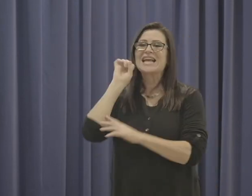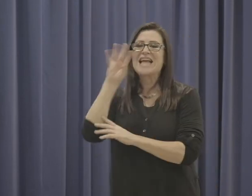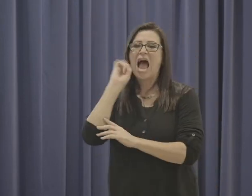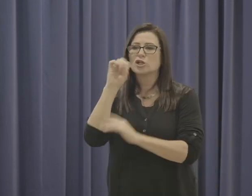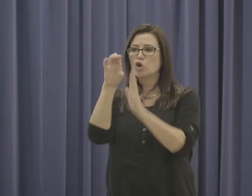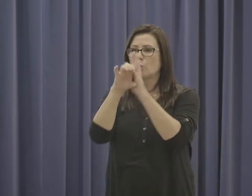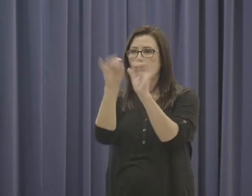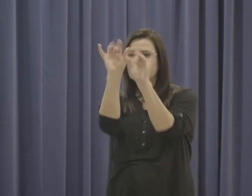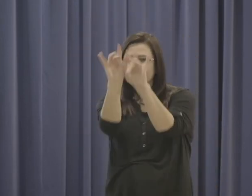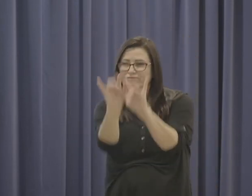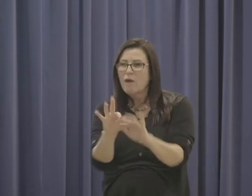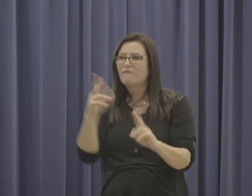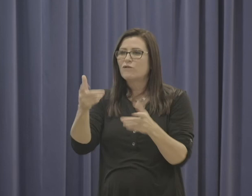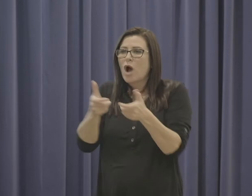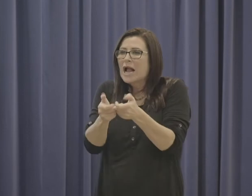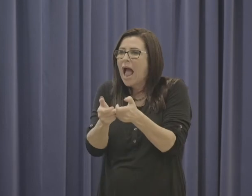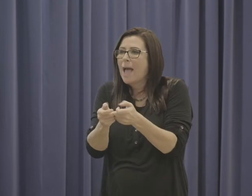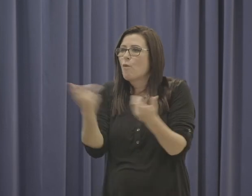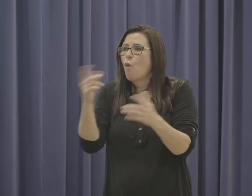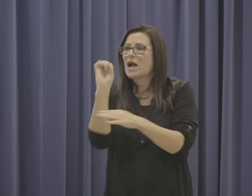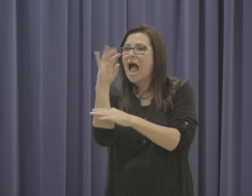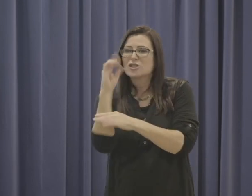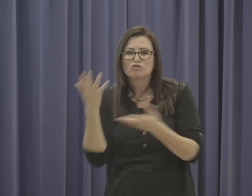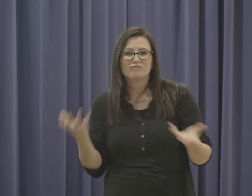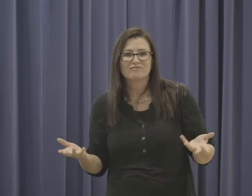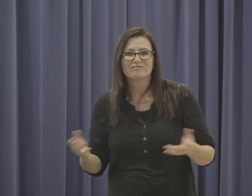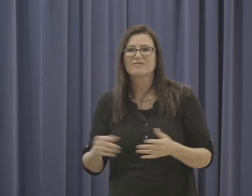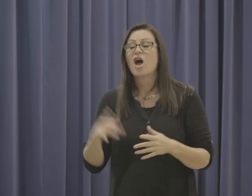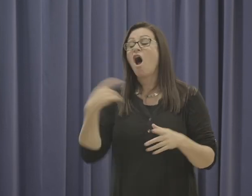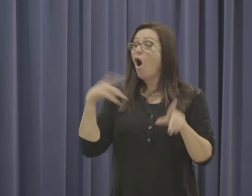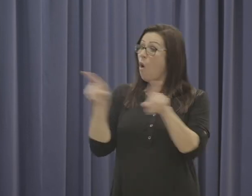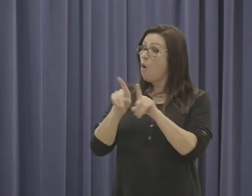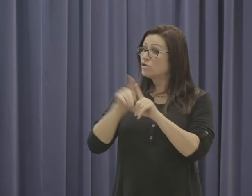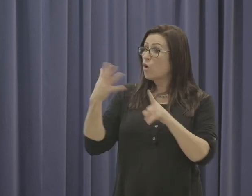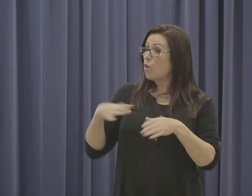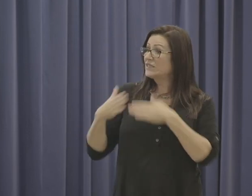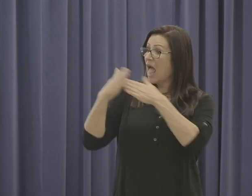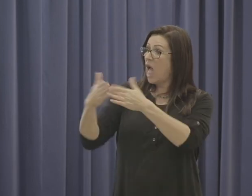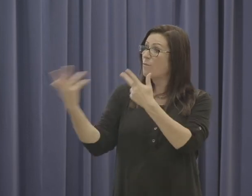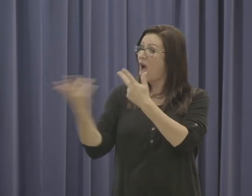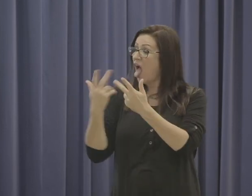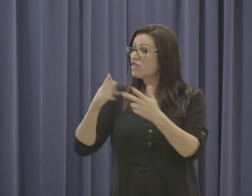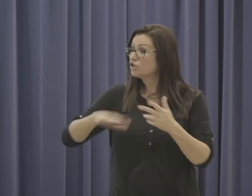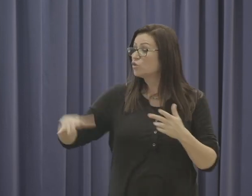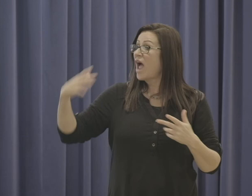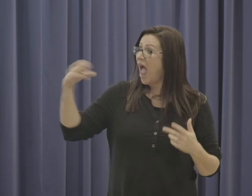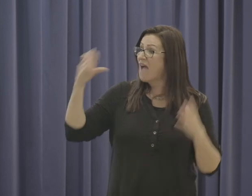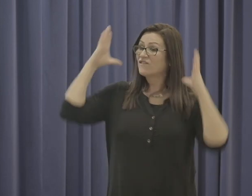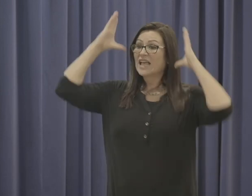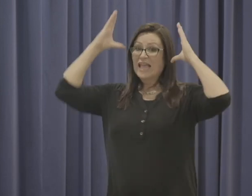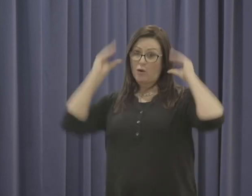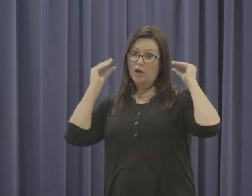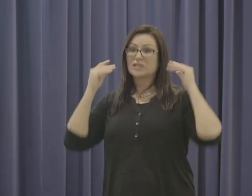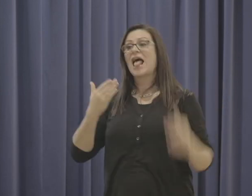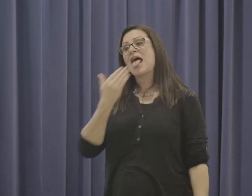capture animator for cartoons and video games. I would also like to help other pet children with